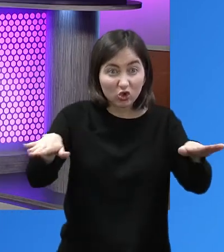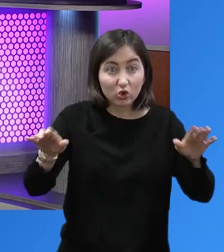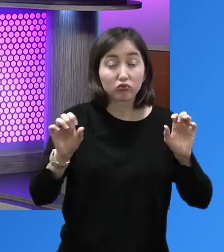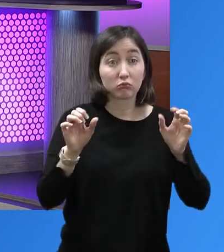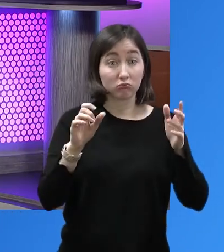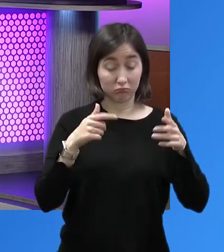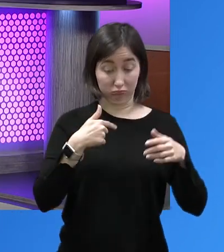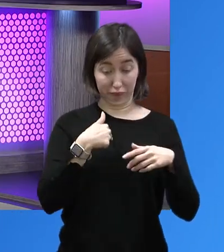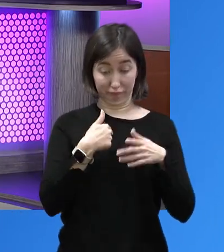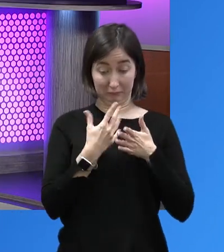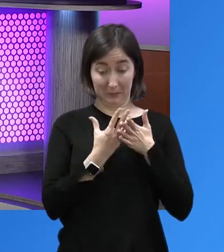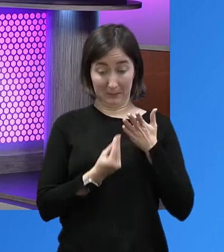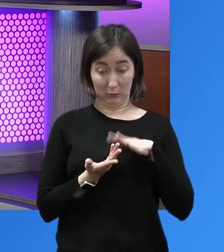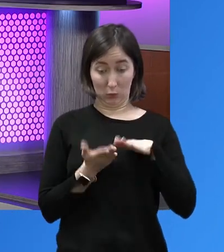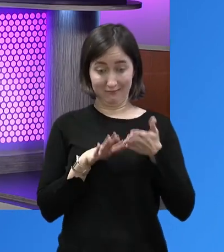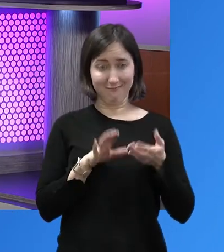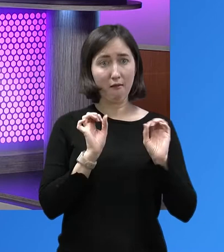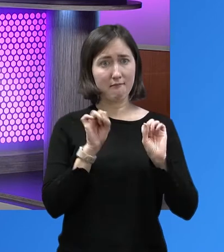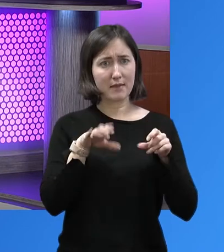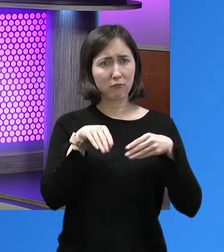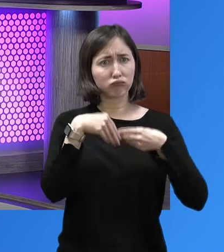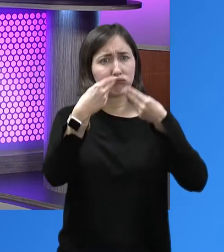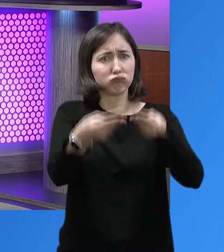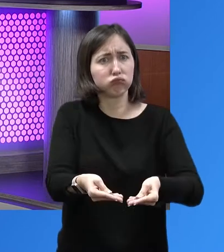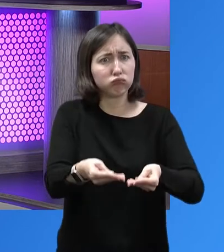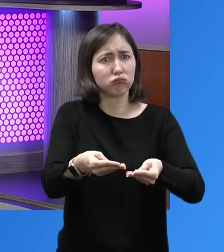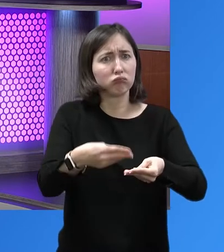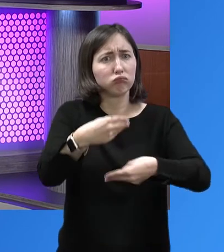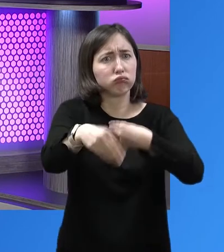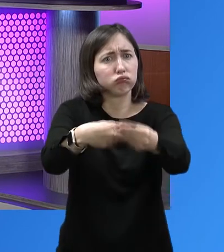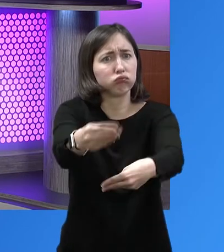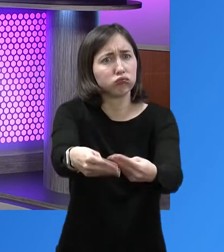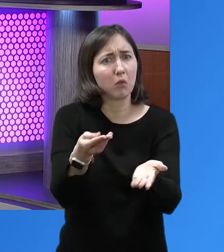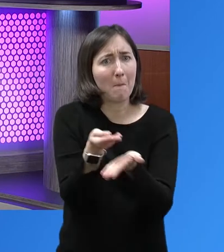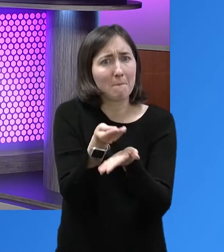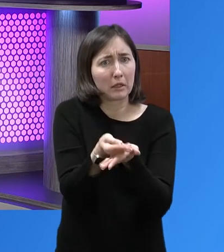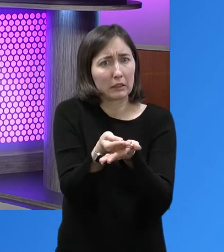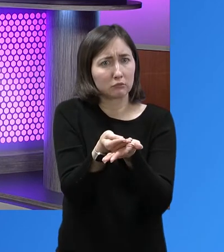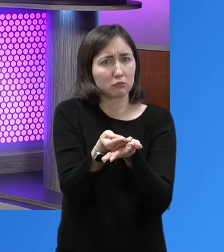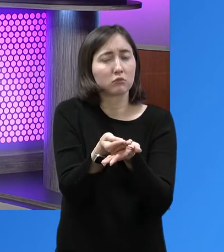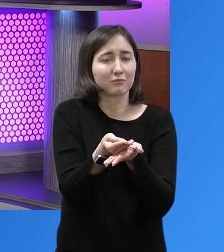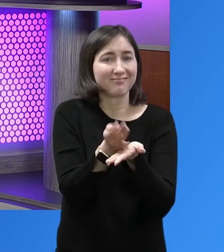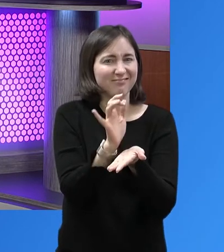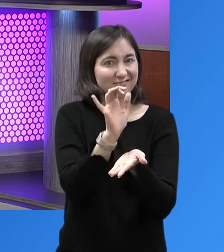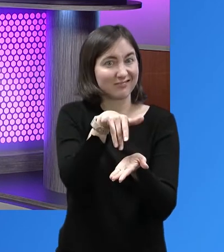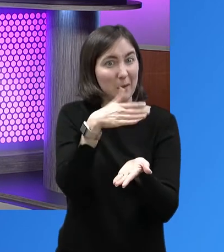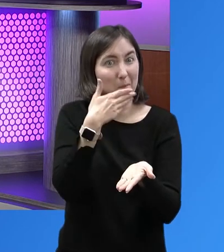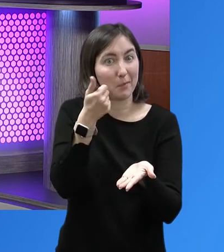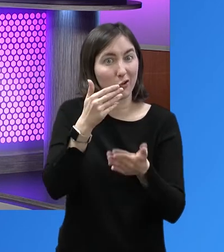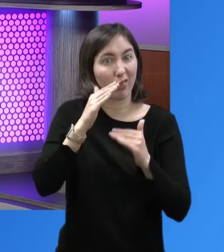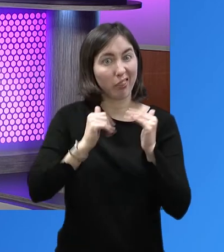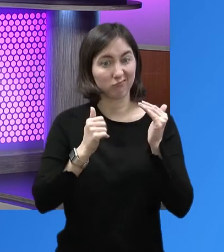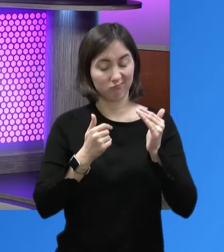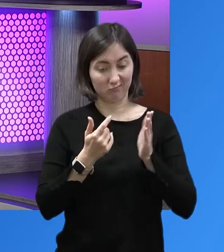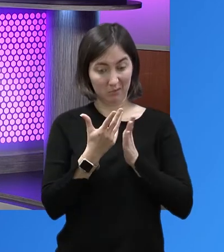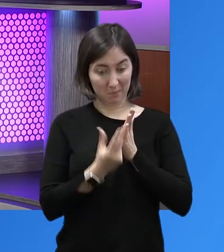today to talk about, you know, the best practices in being able to acquire those assets.